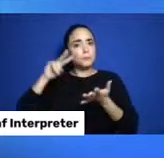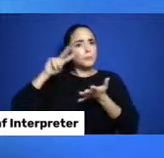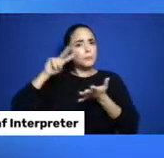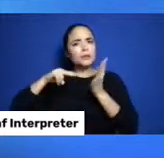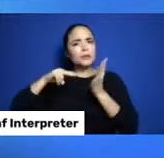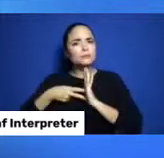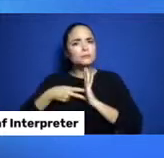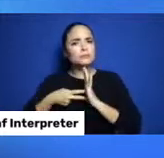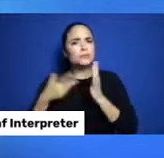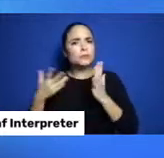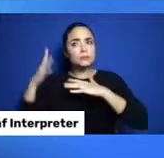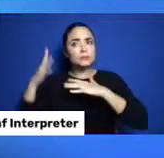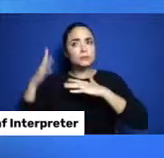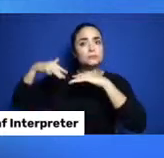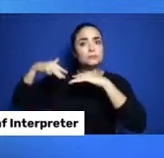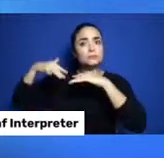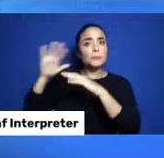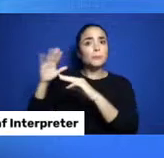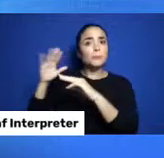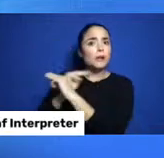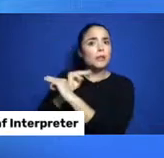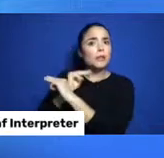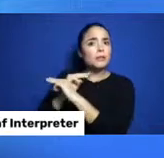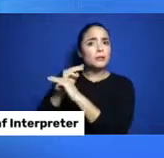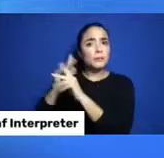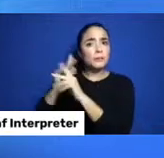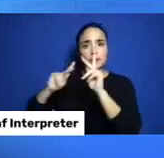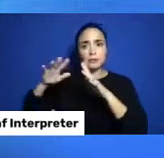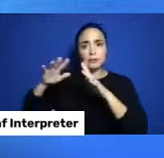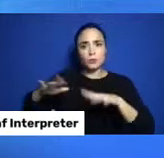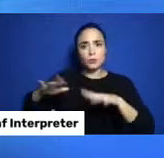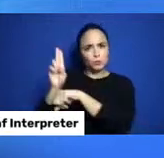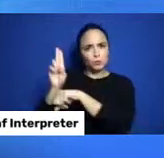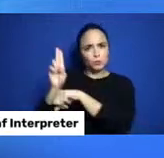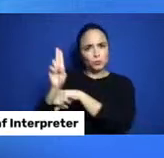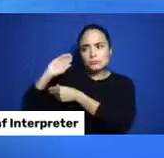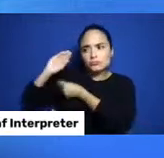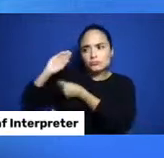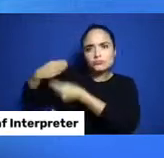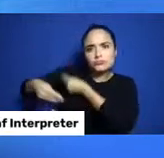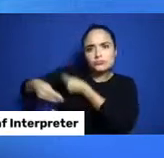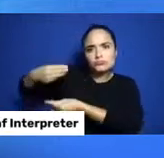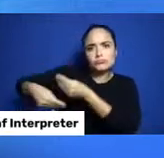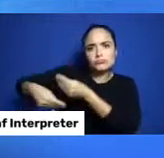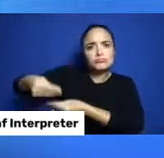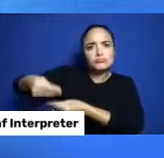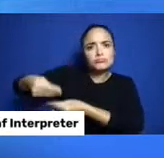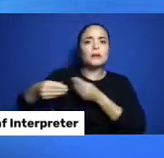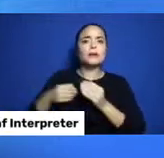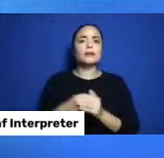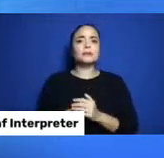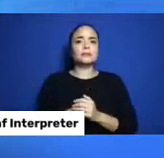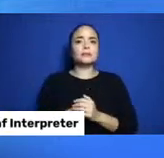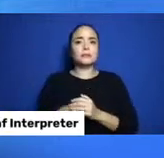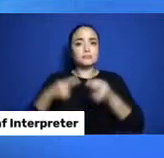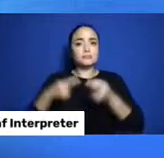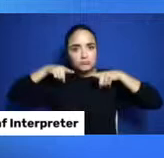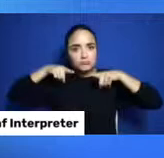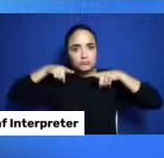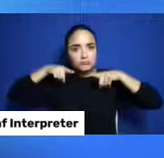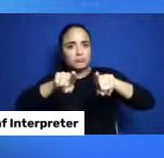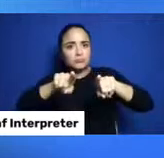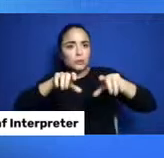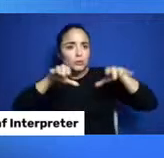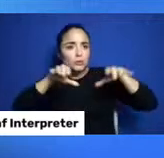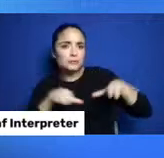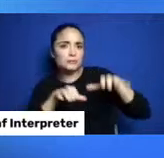Indigenous people have used in traditional settings while doing traditional activities. So, I had to